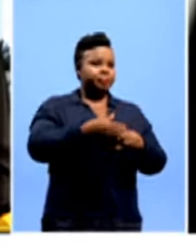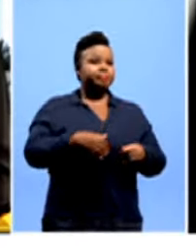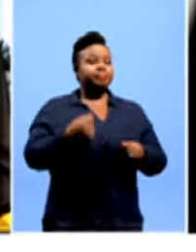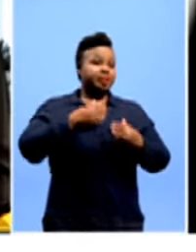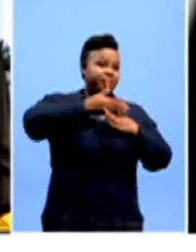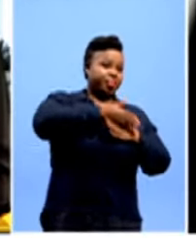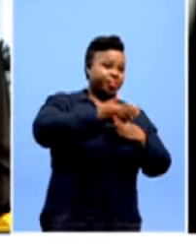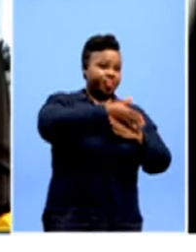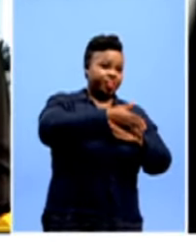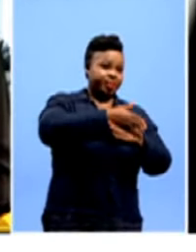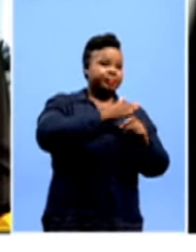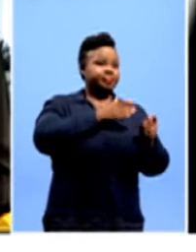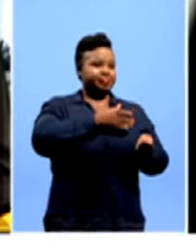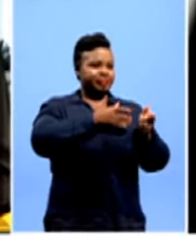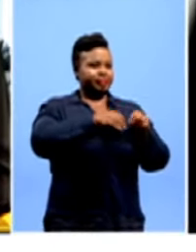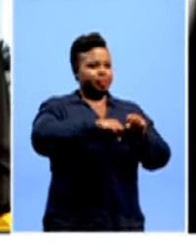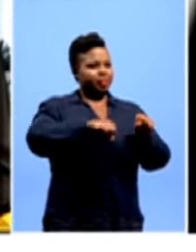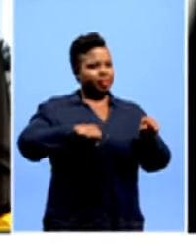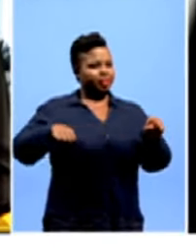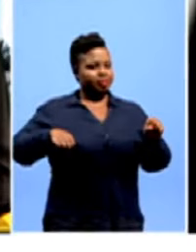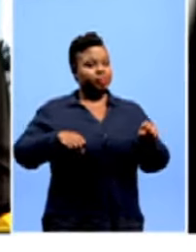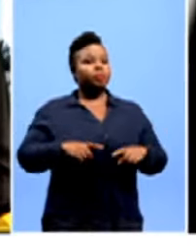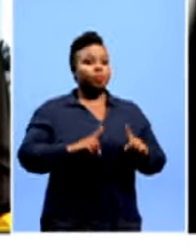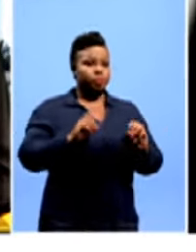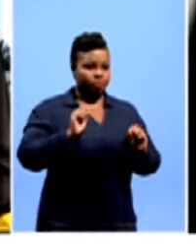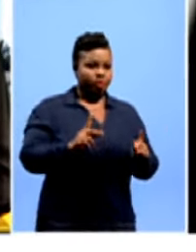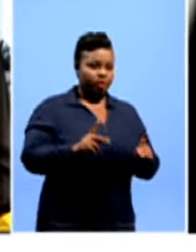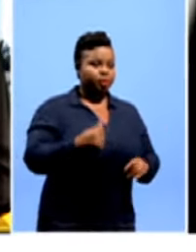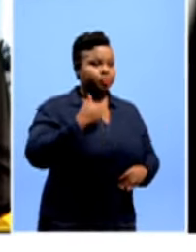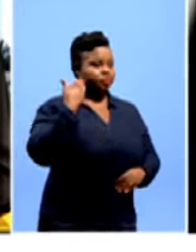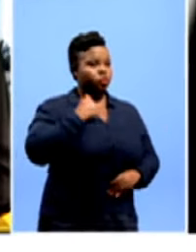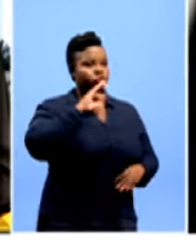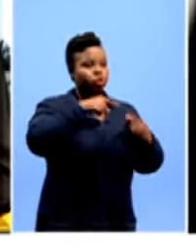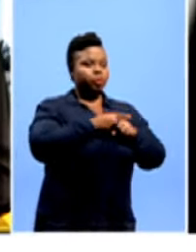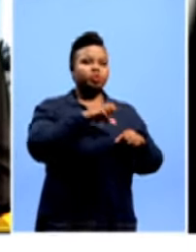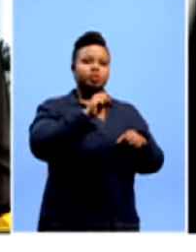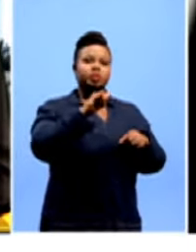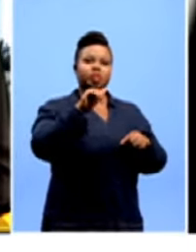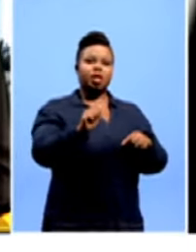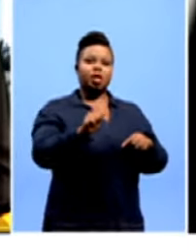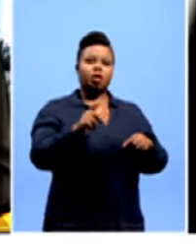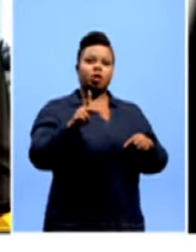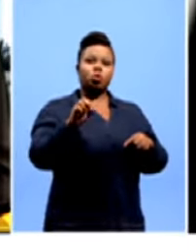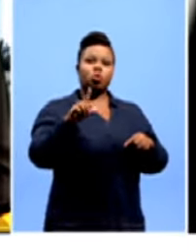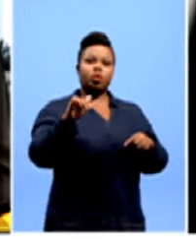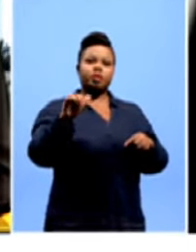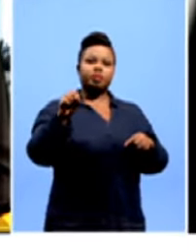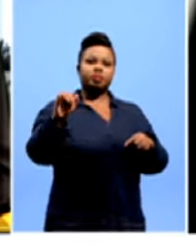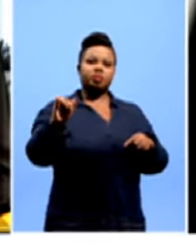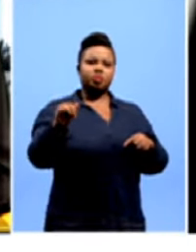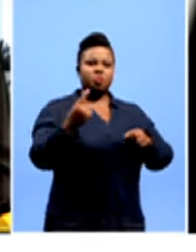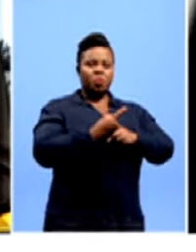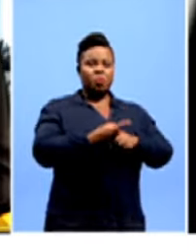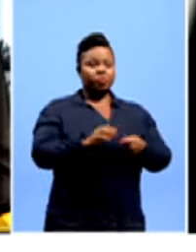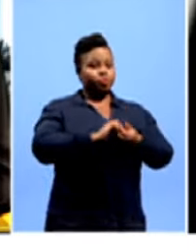in here. I have to come in here. I there's a slight delay in our conversation, but I have to come in here. You mentioned Siakolisi. One of the most controversial moments